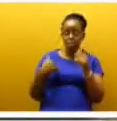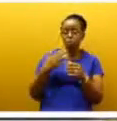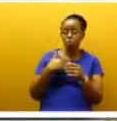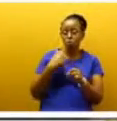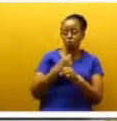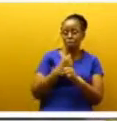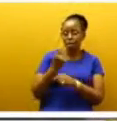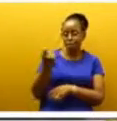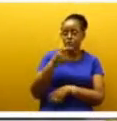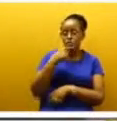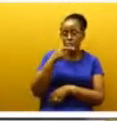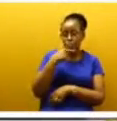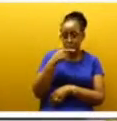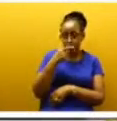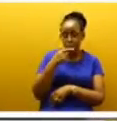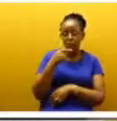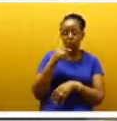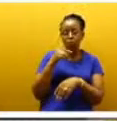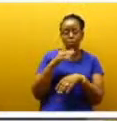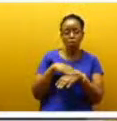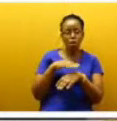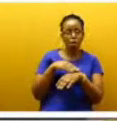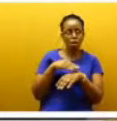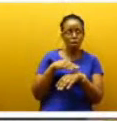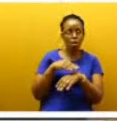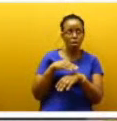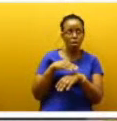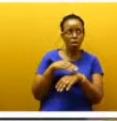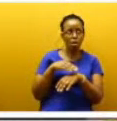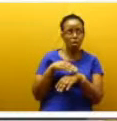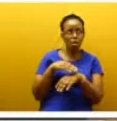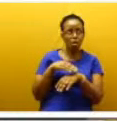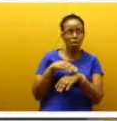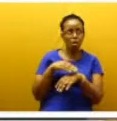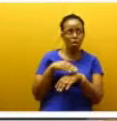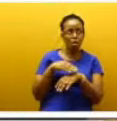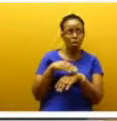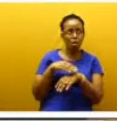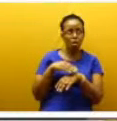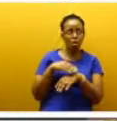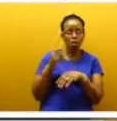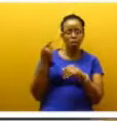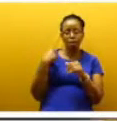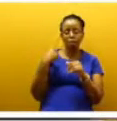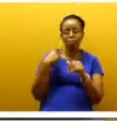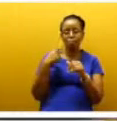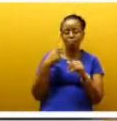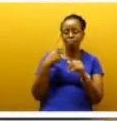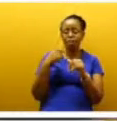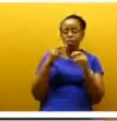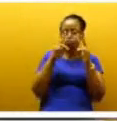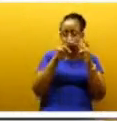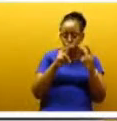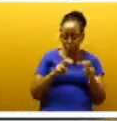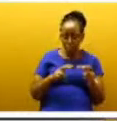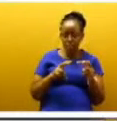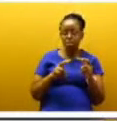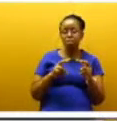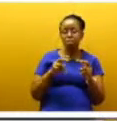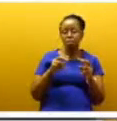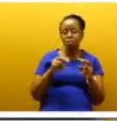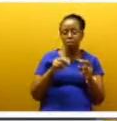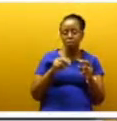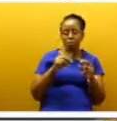scrutiny exercise, and state that, very